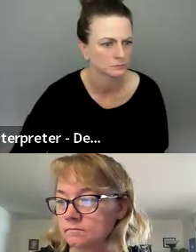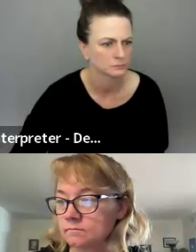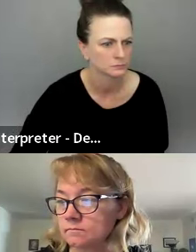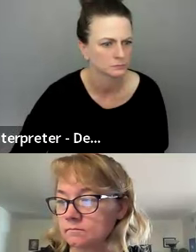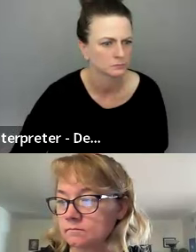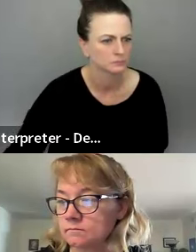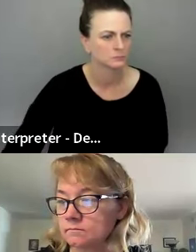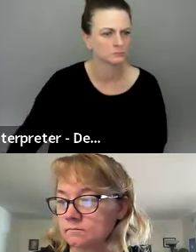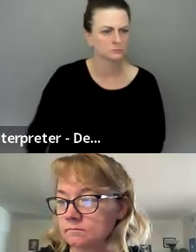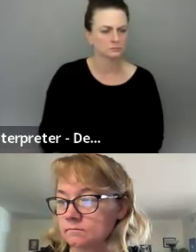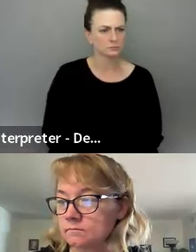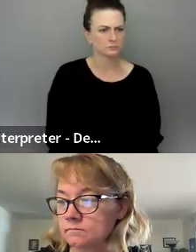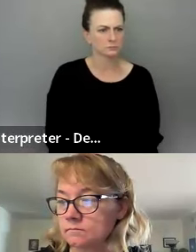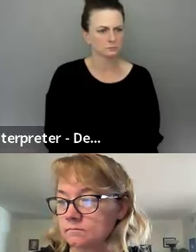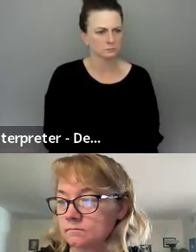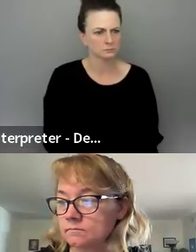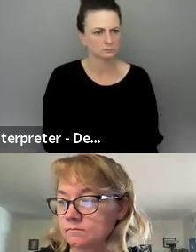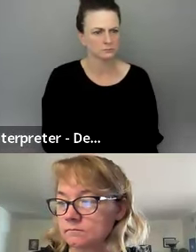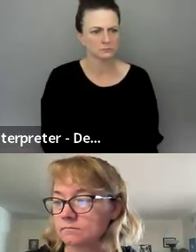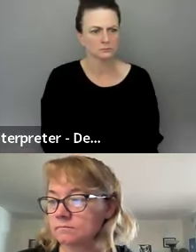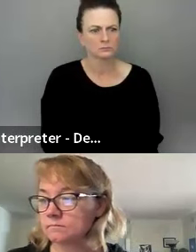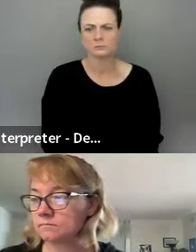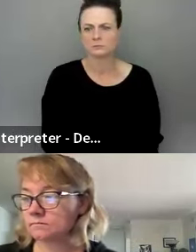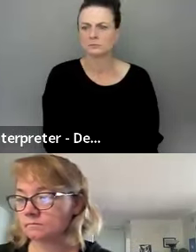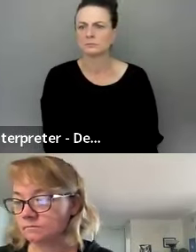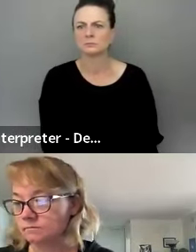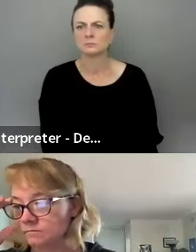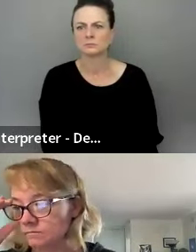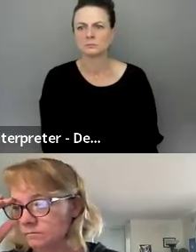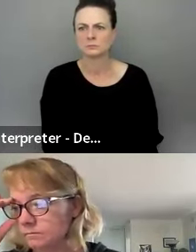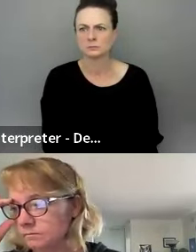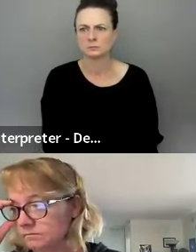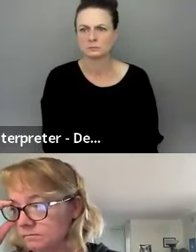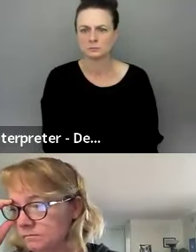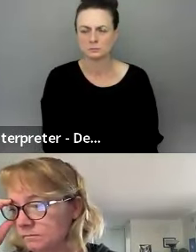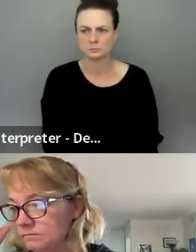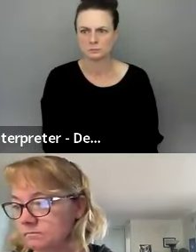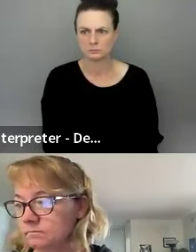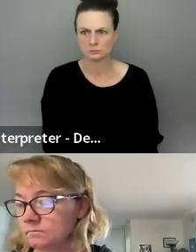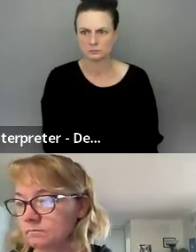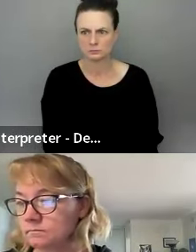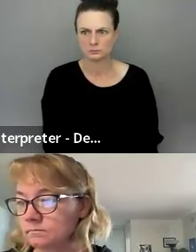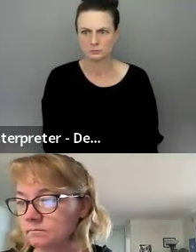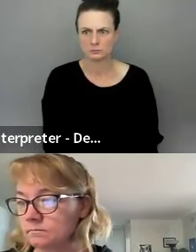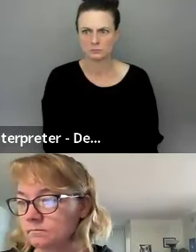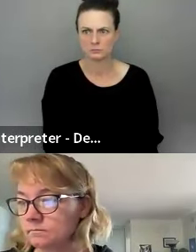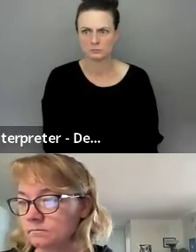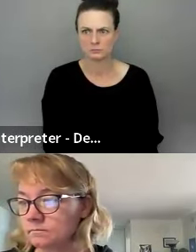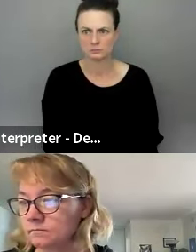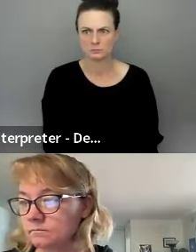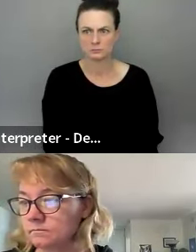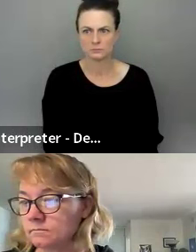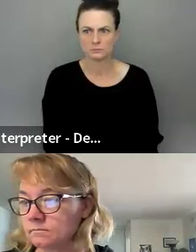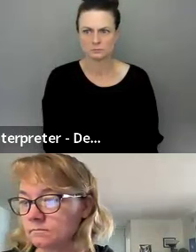to that, or do you mean like an additional best practice? Cause like, that's what we were sending conference organizers and